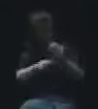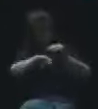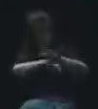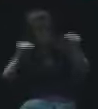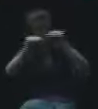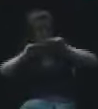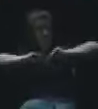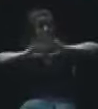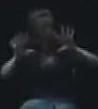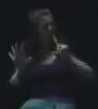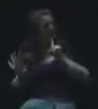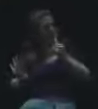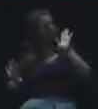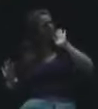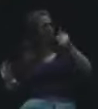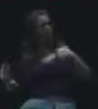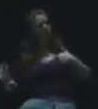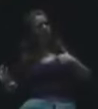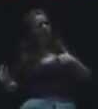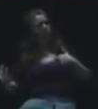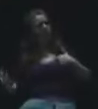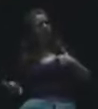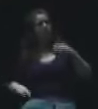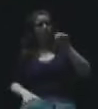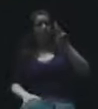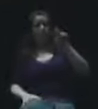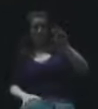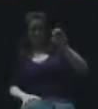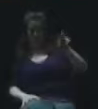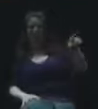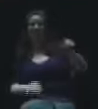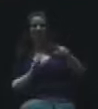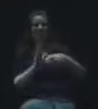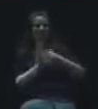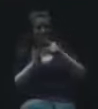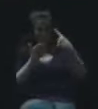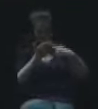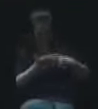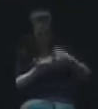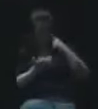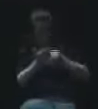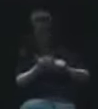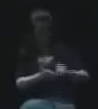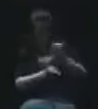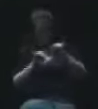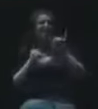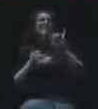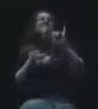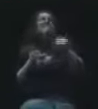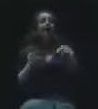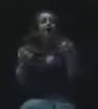clear, I certainly will, but Mr. Mellon reviewed that and that's what happened.